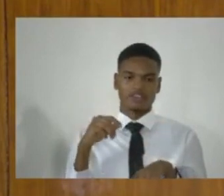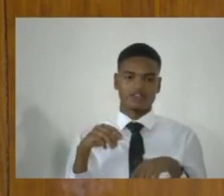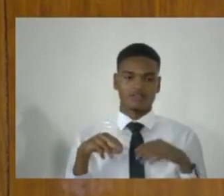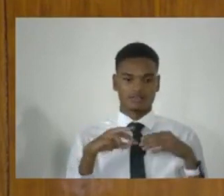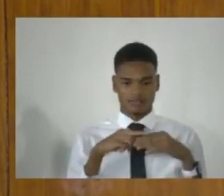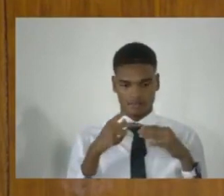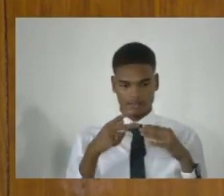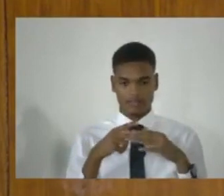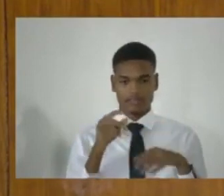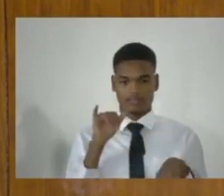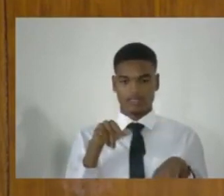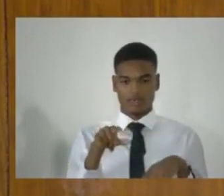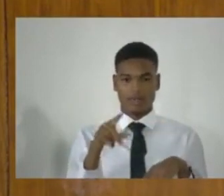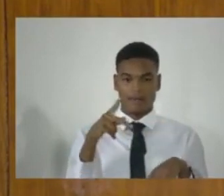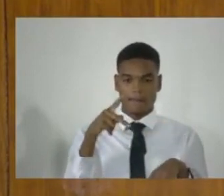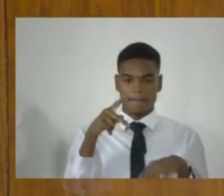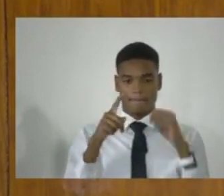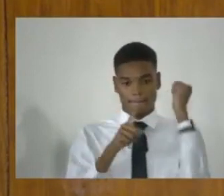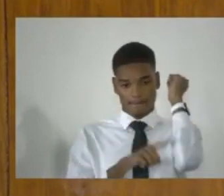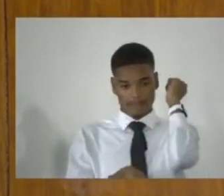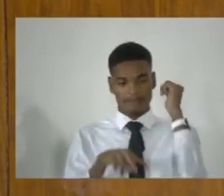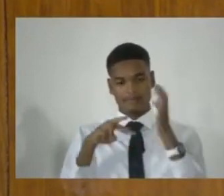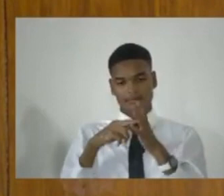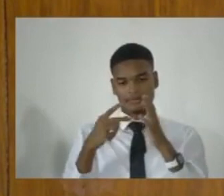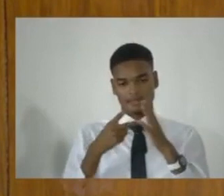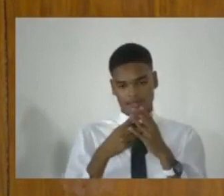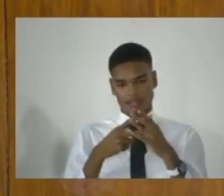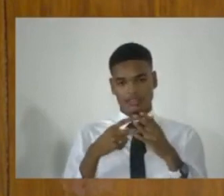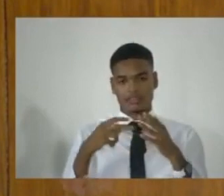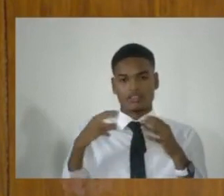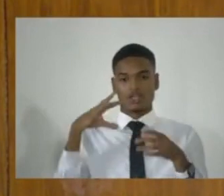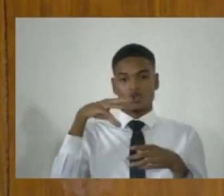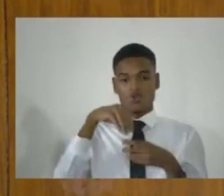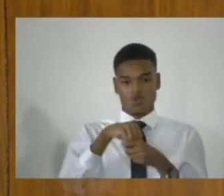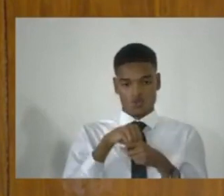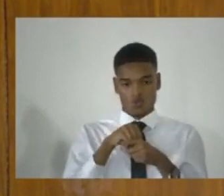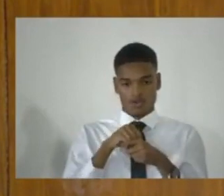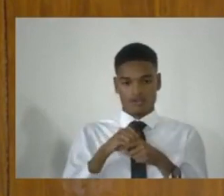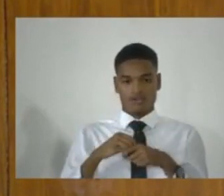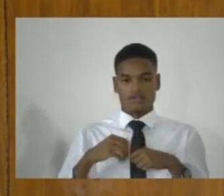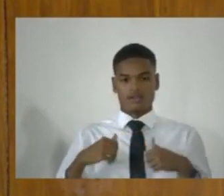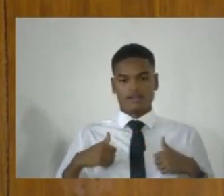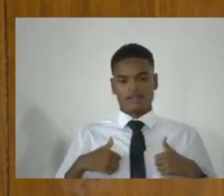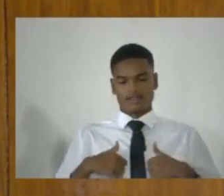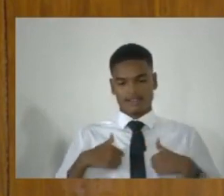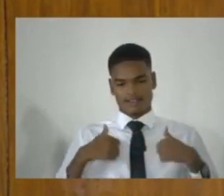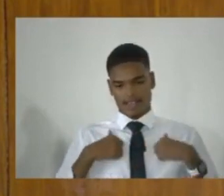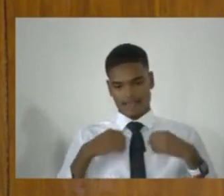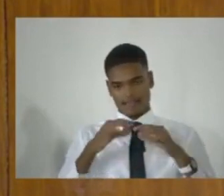includes a mandatory life sentence imposed under the Firearms